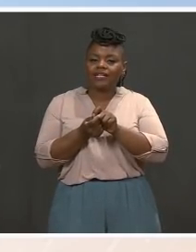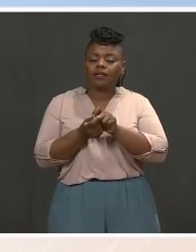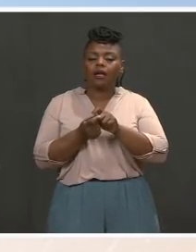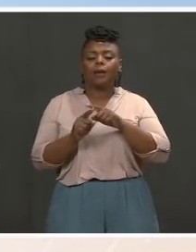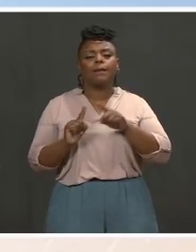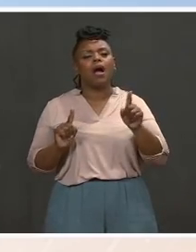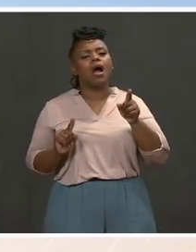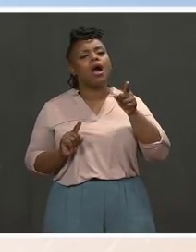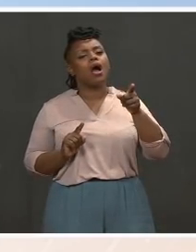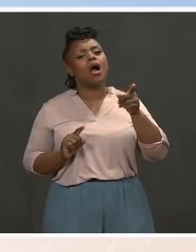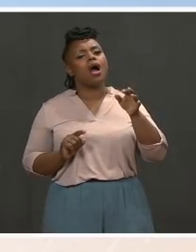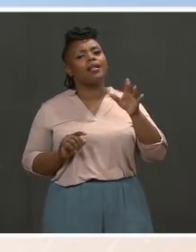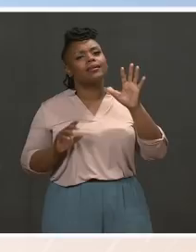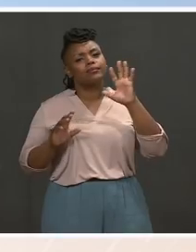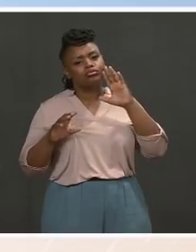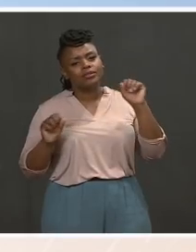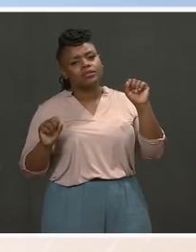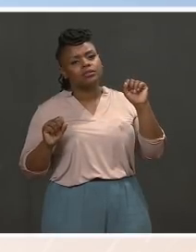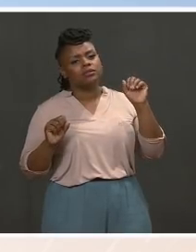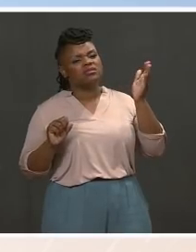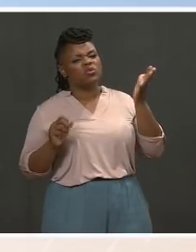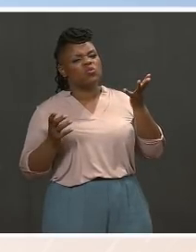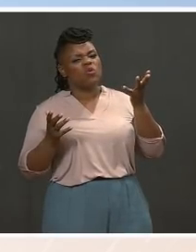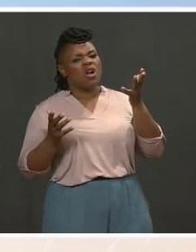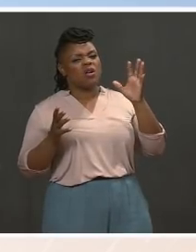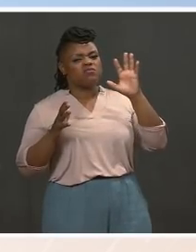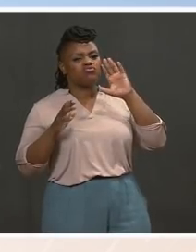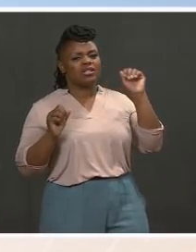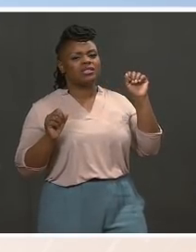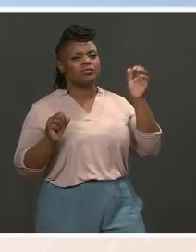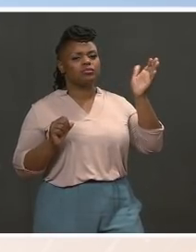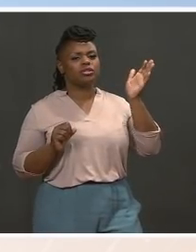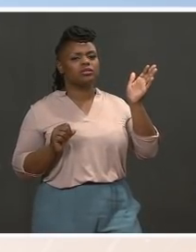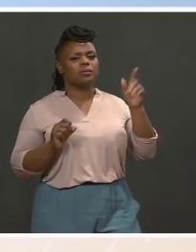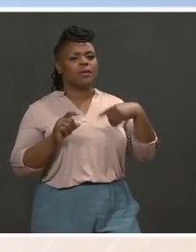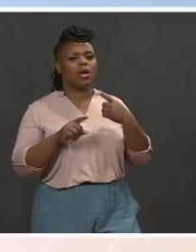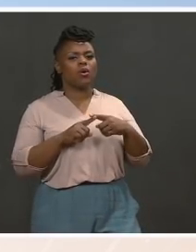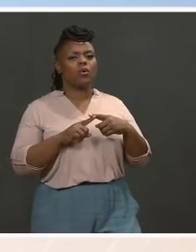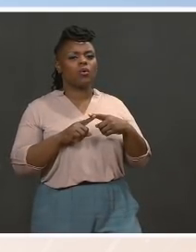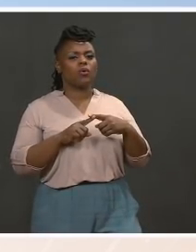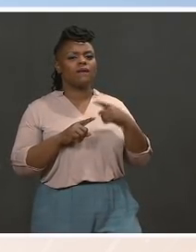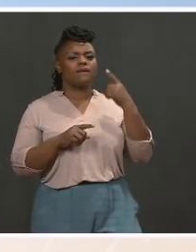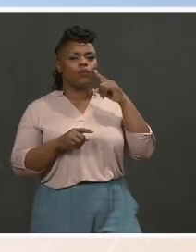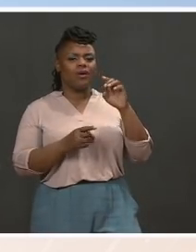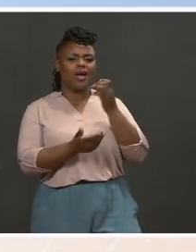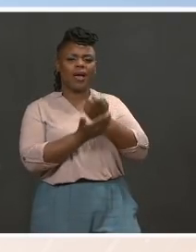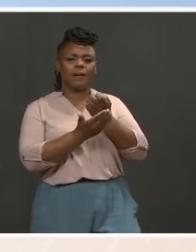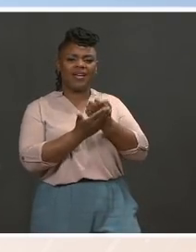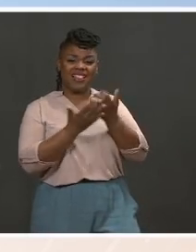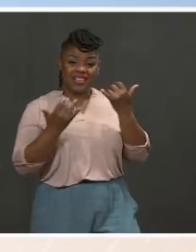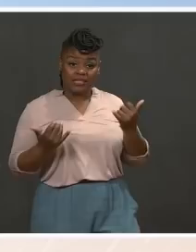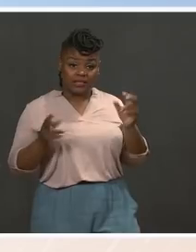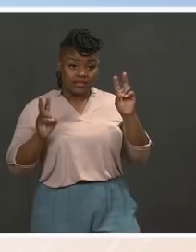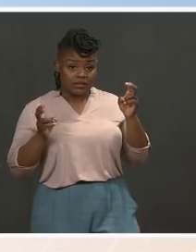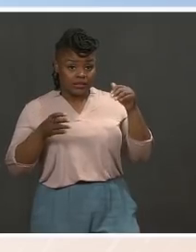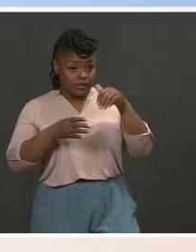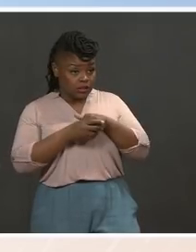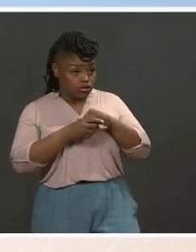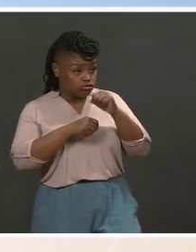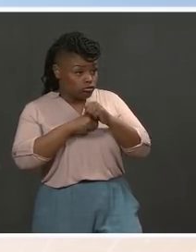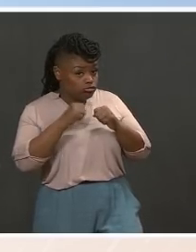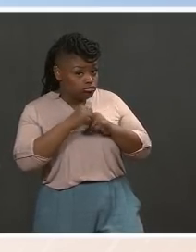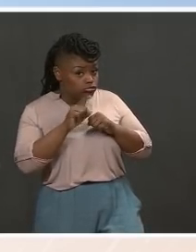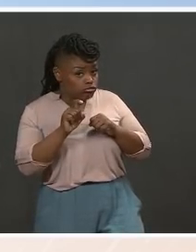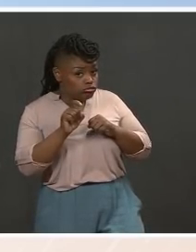briefed on by his economic team in the upcoming days. Is this an infrastructure package? Is it the president's Build Back Better plan, combination of